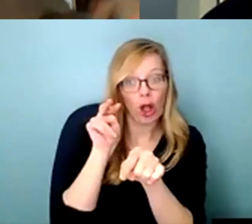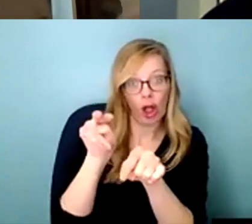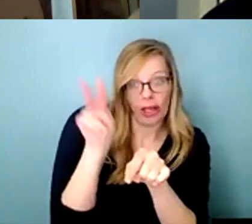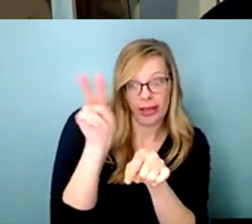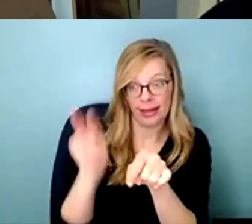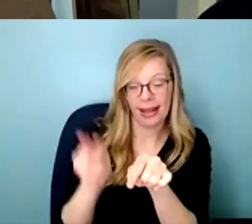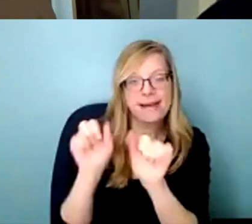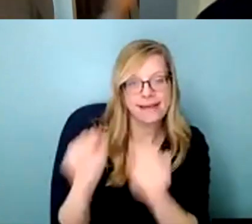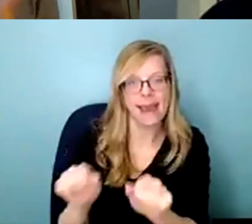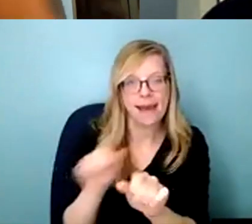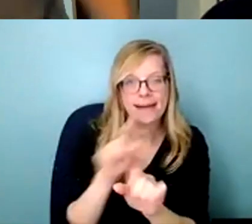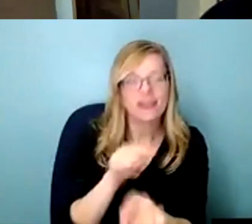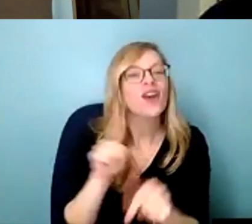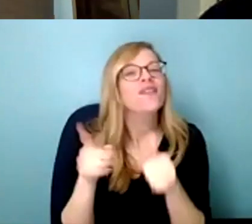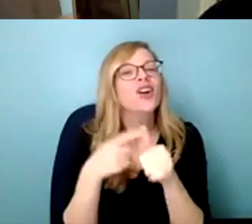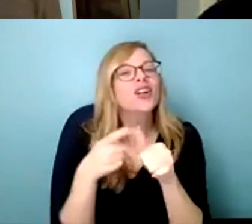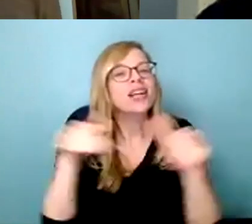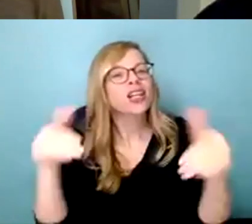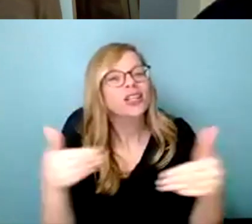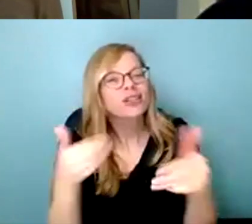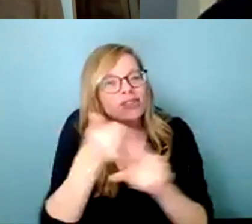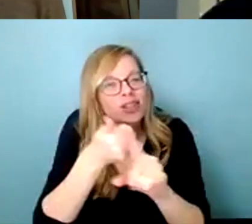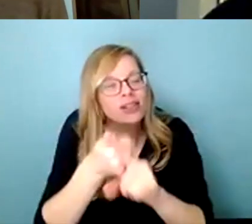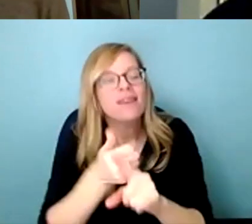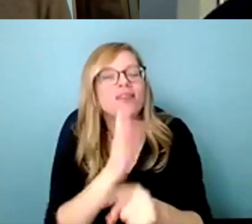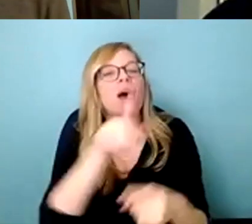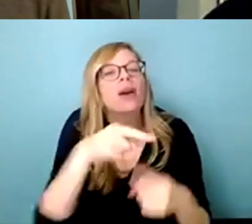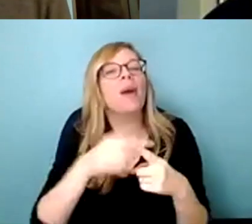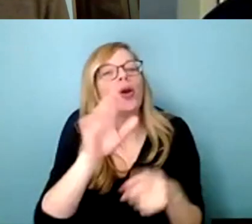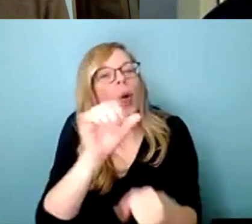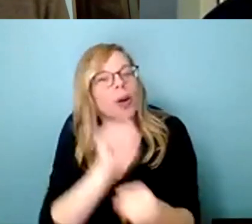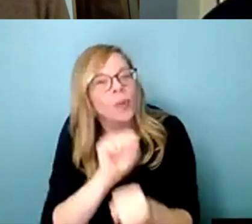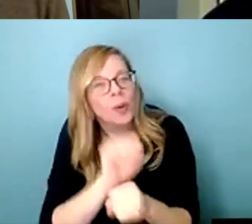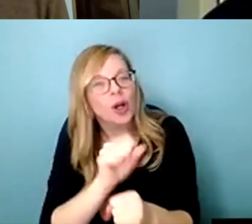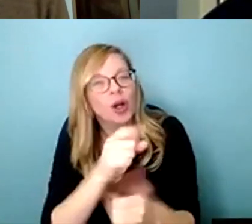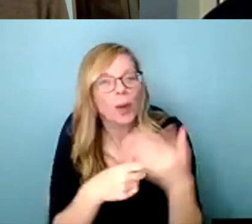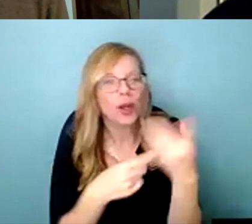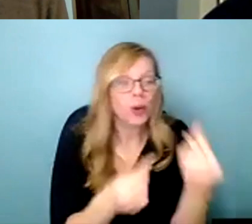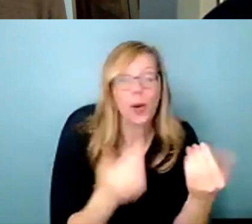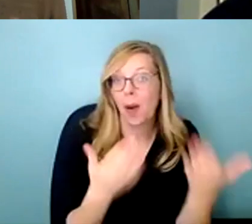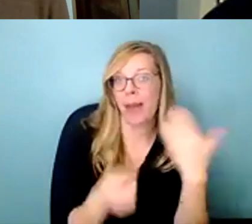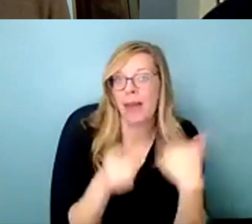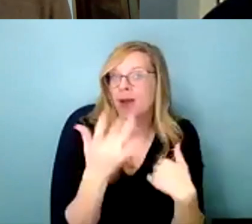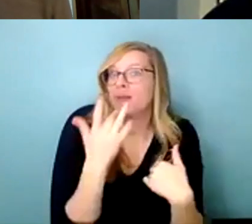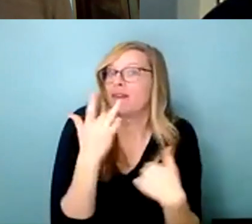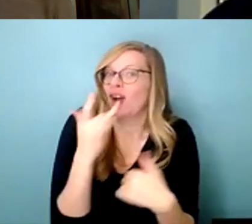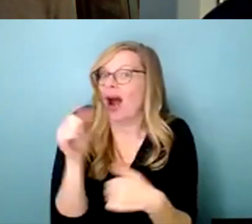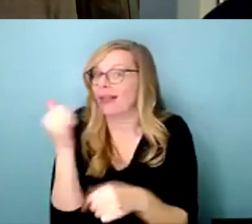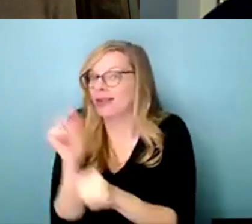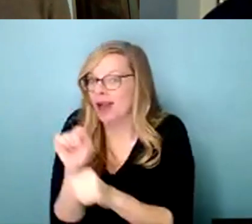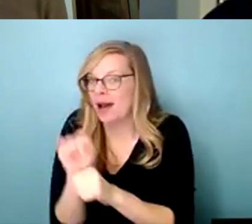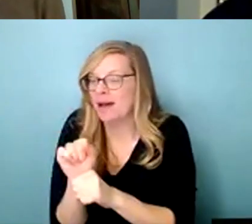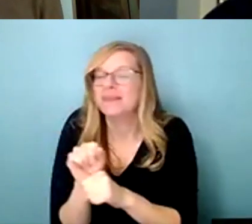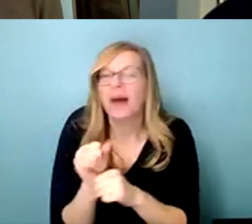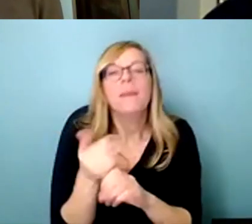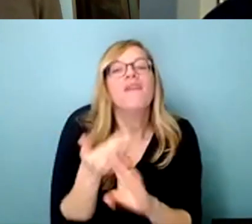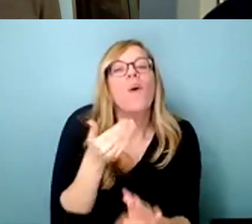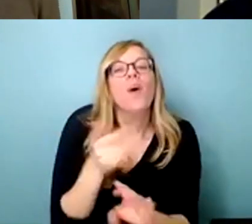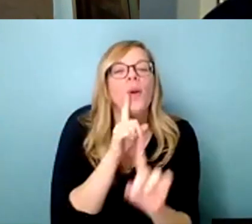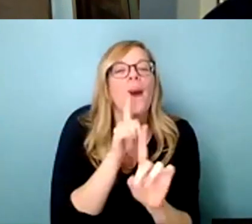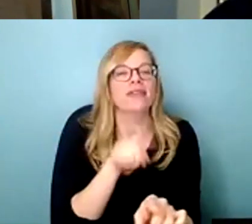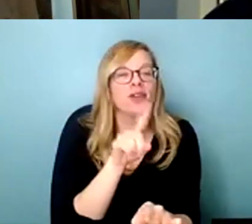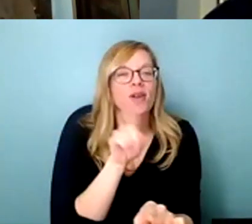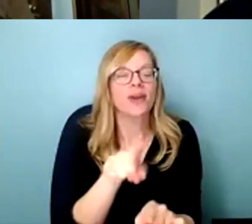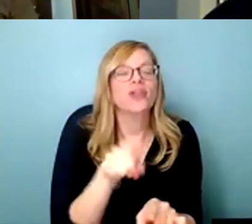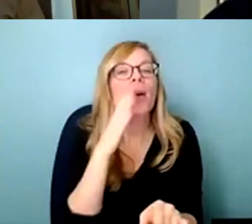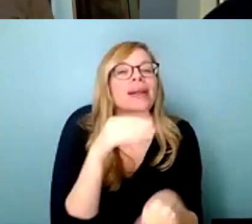encourage you to introduce yourselves talk about maybe the work that you're doing right now or maybe what you'd like to be doing uh when you before you answer the question too so i have about